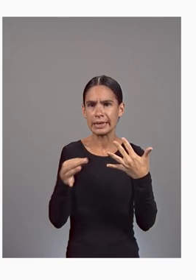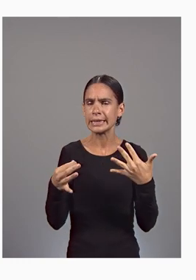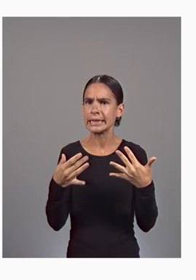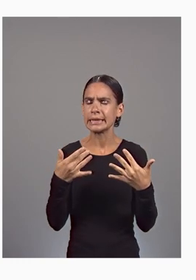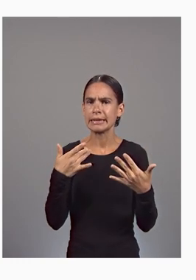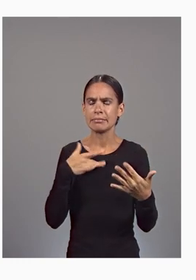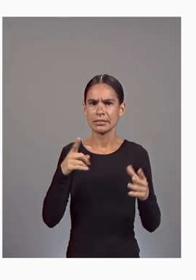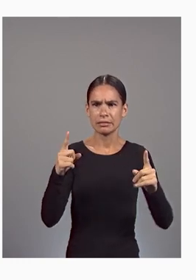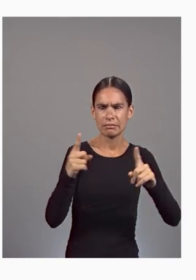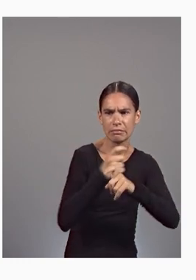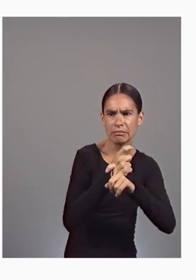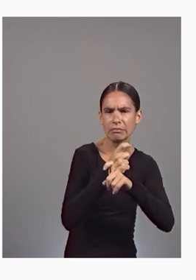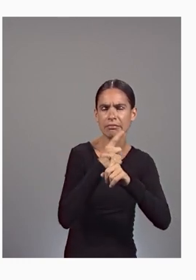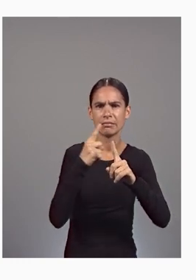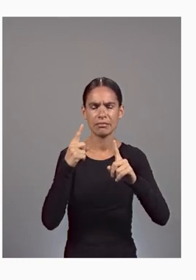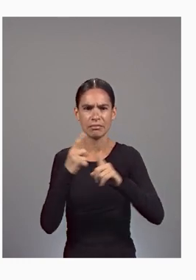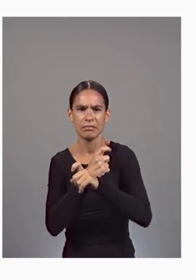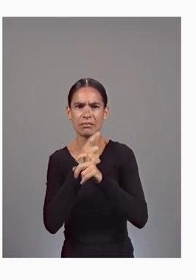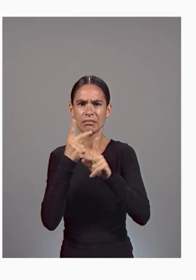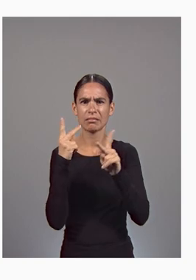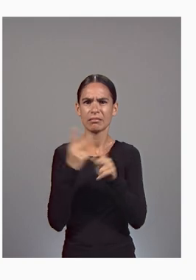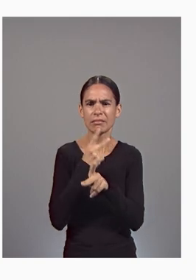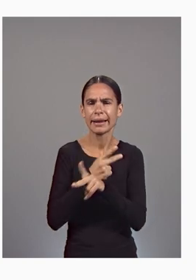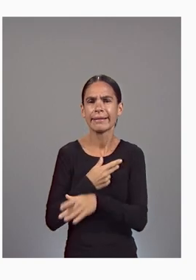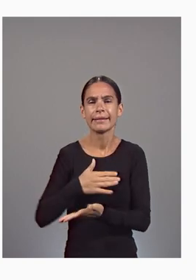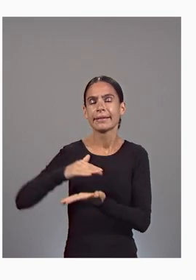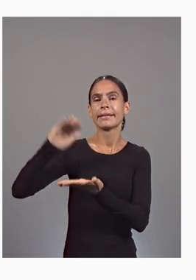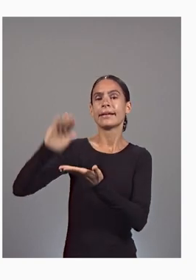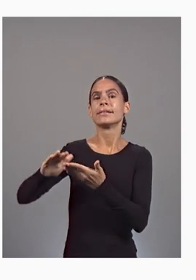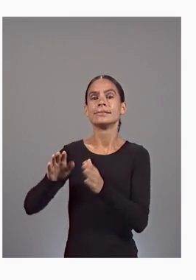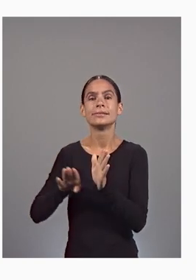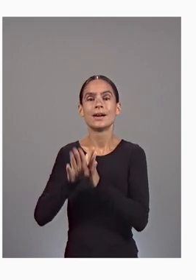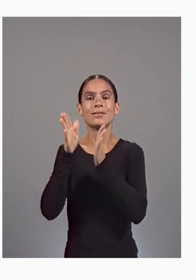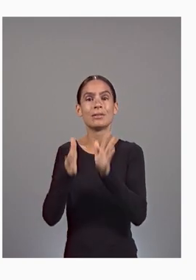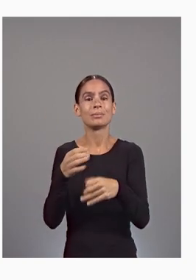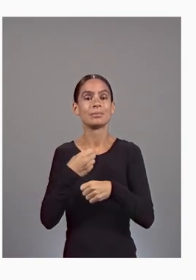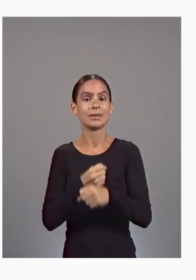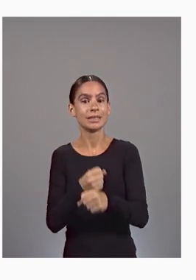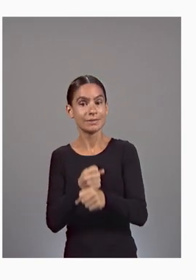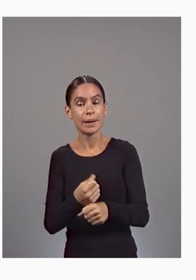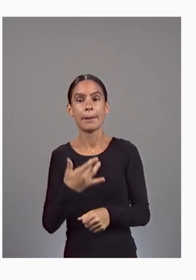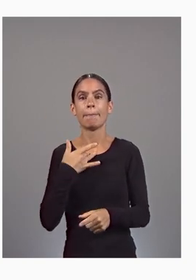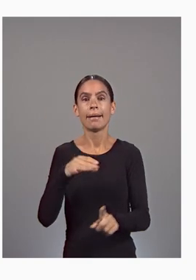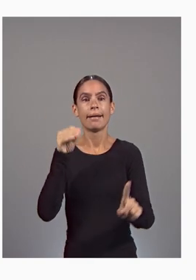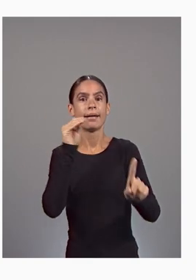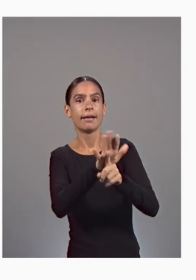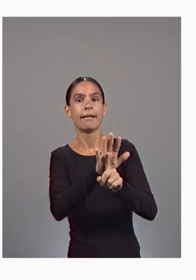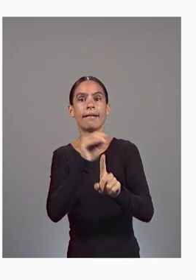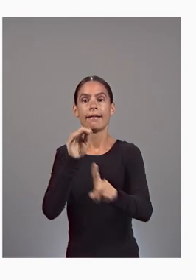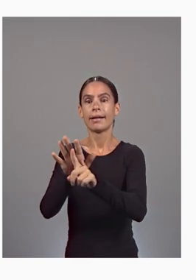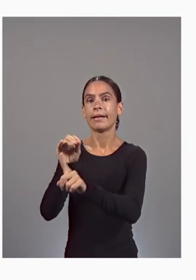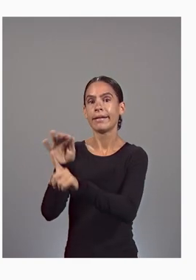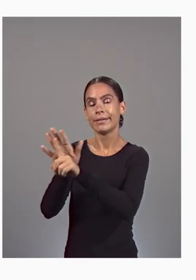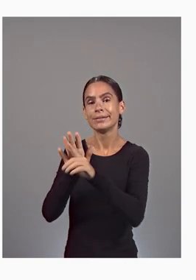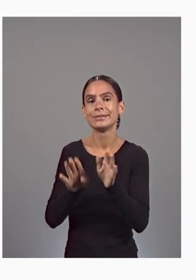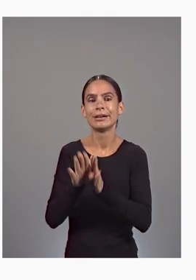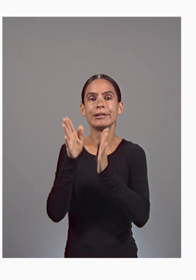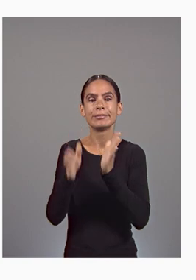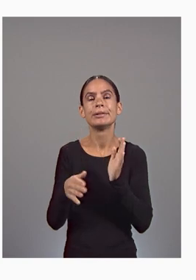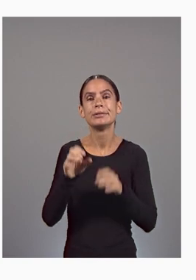complexity, a loss of developer productivity, and have often exposed developers to software vulnerabilities.